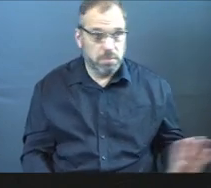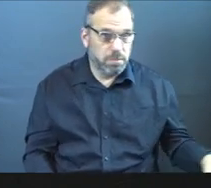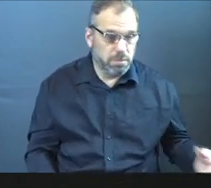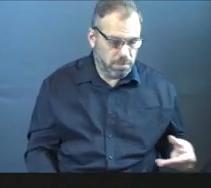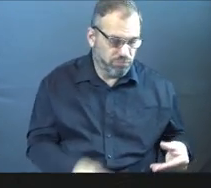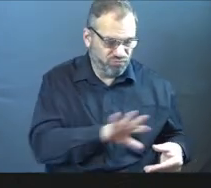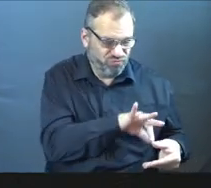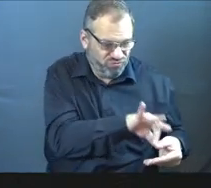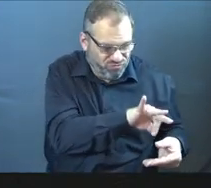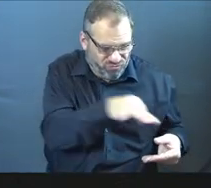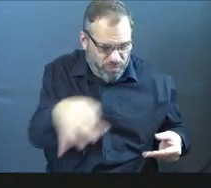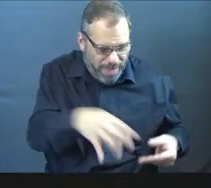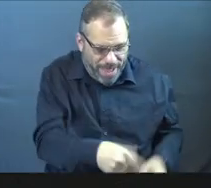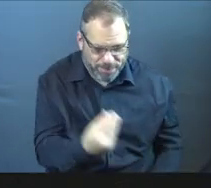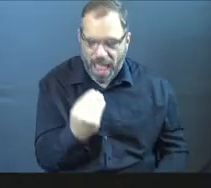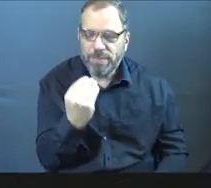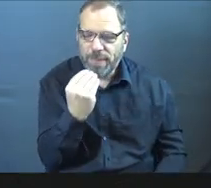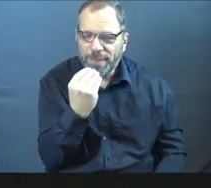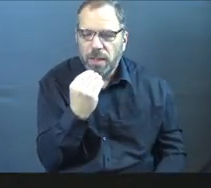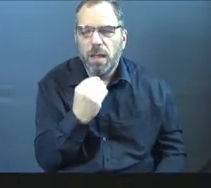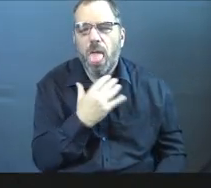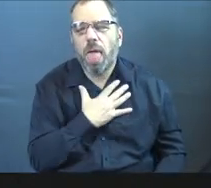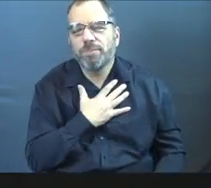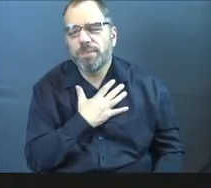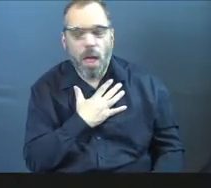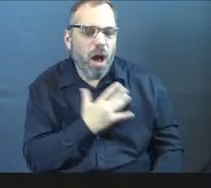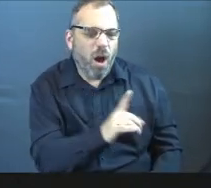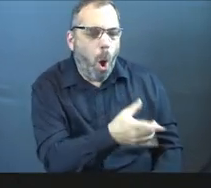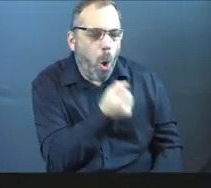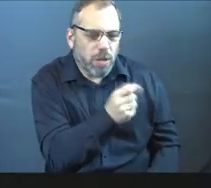real. You you'd like, hey, I'll be back, you know?